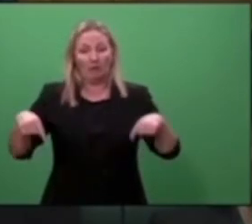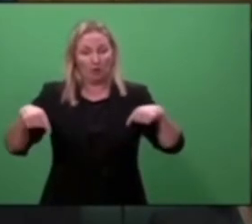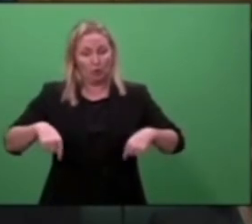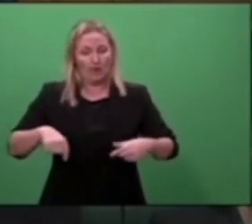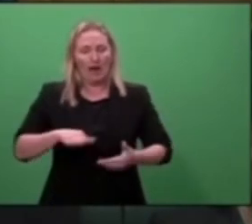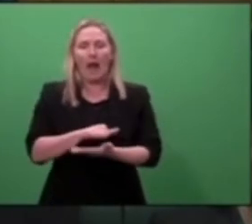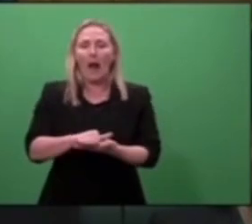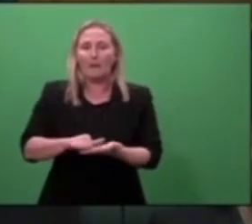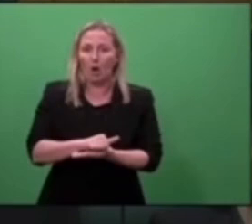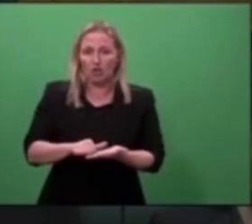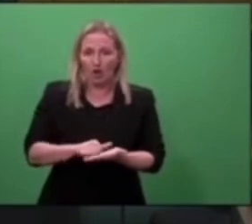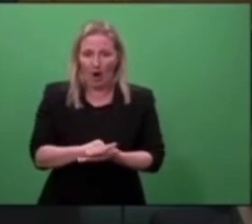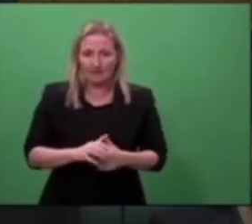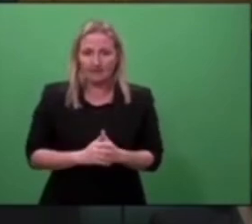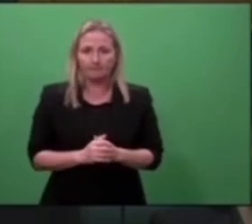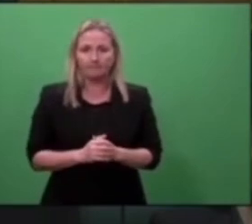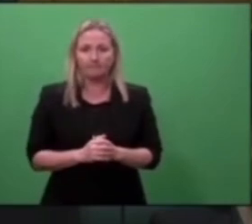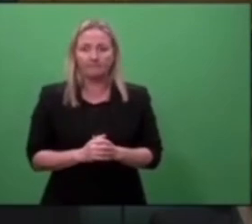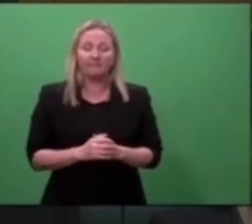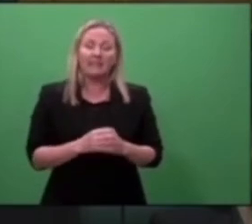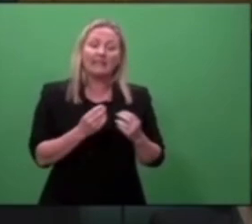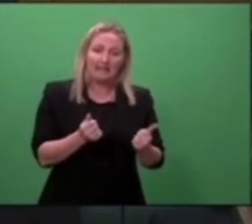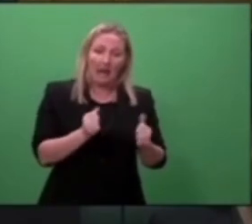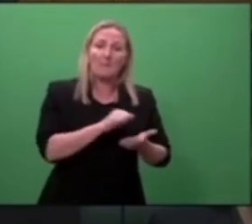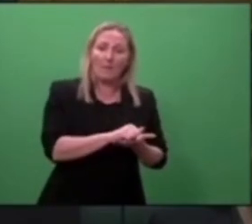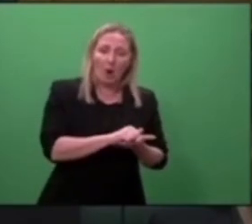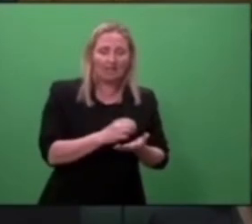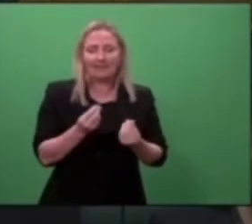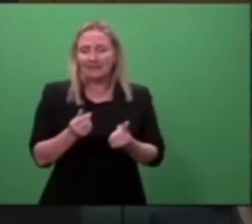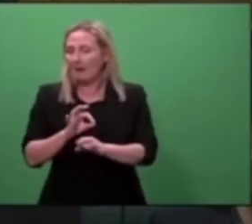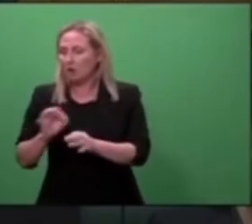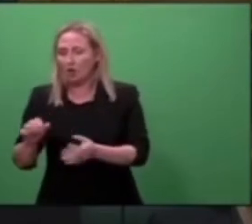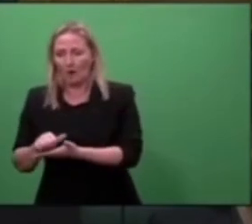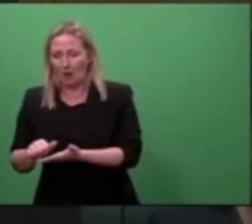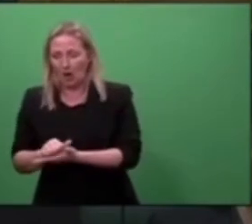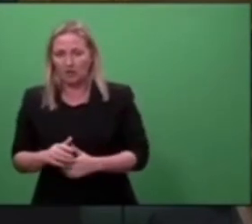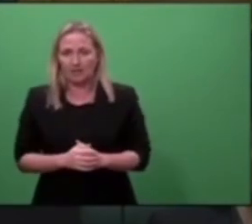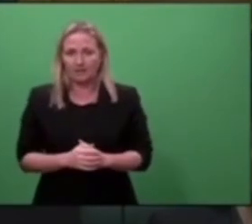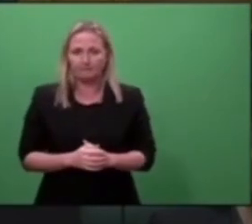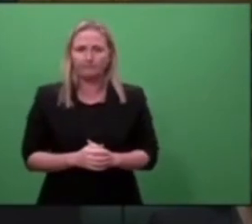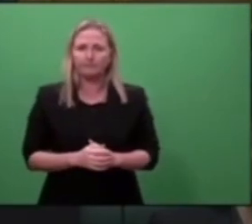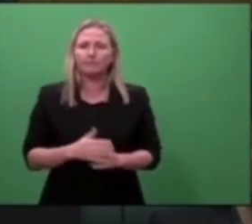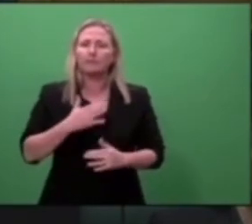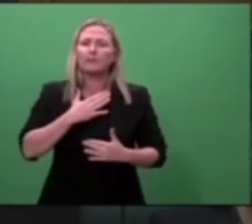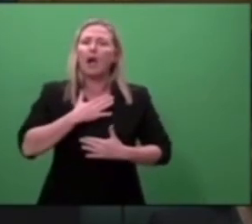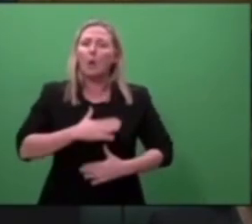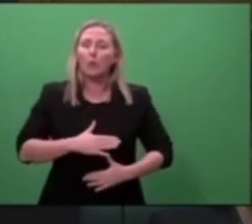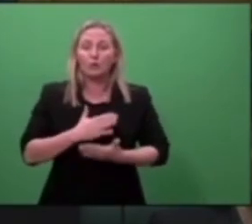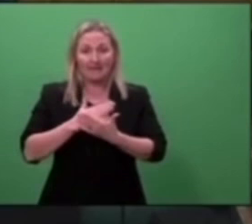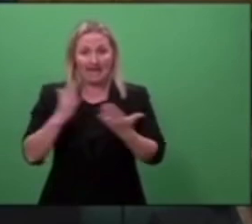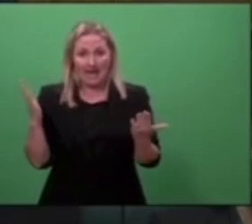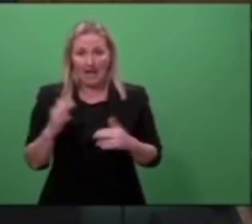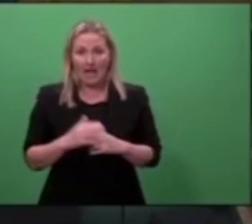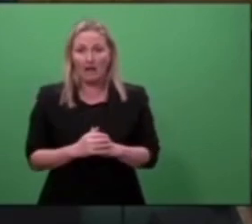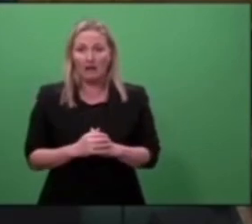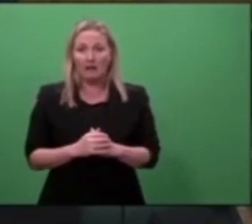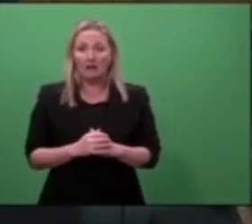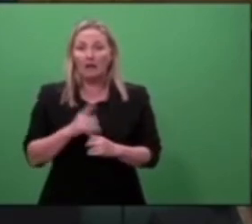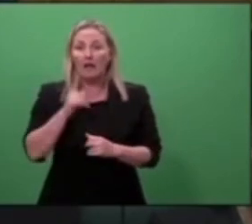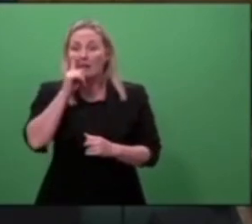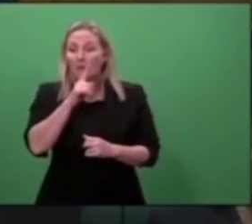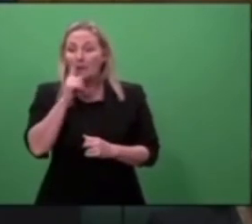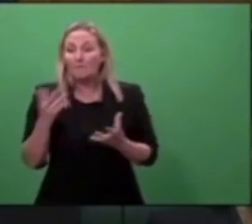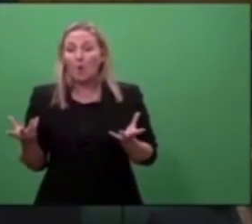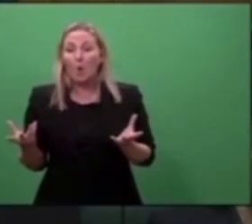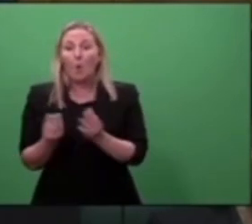haven't. I want to be clear that people on this side with the Government have not apologised today because